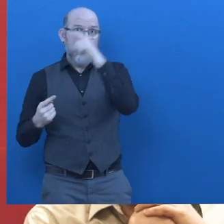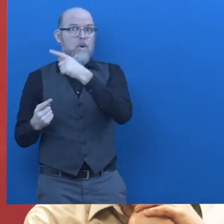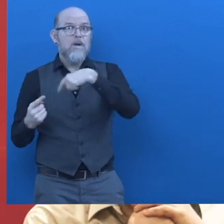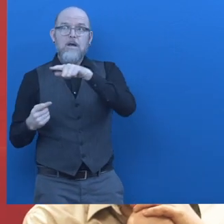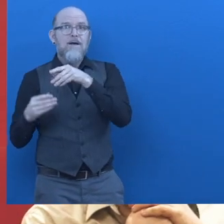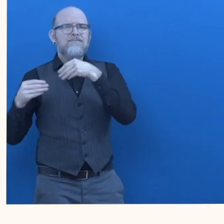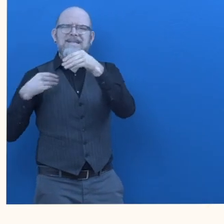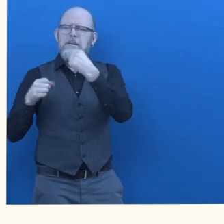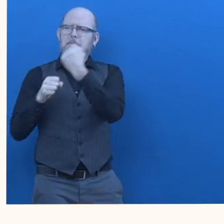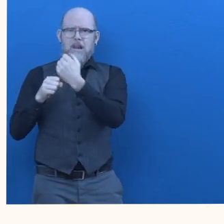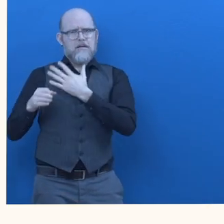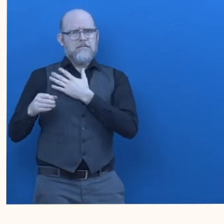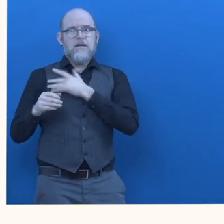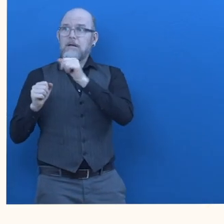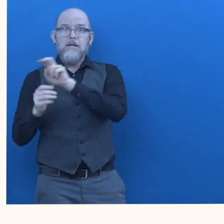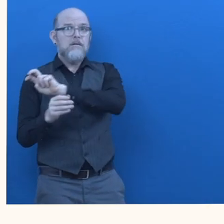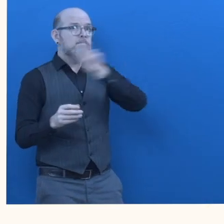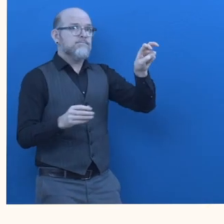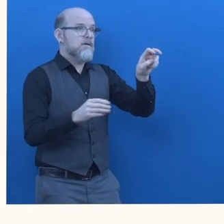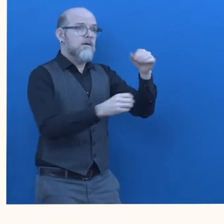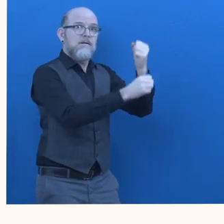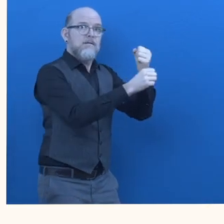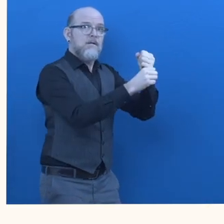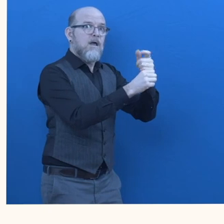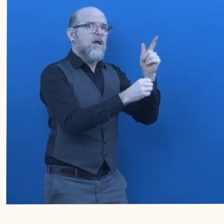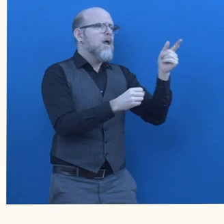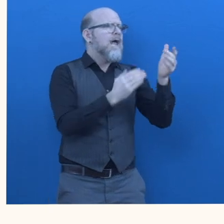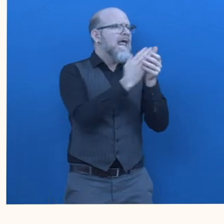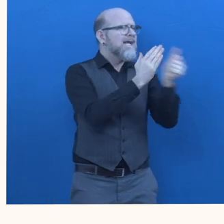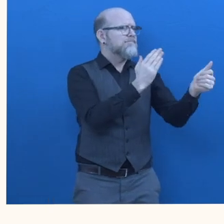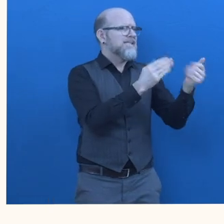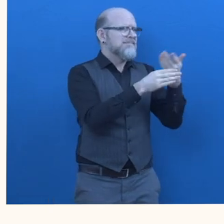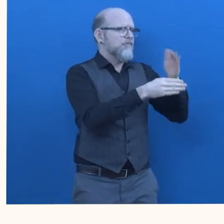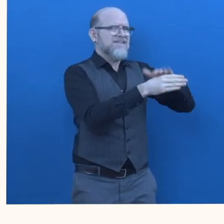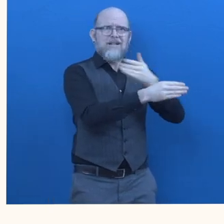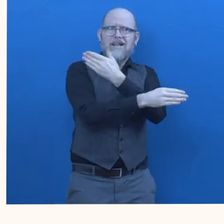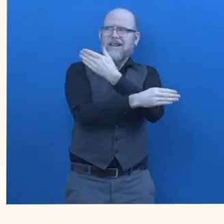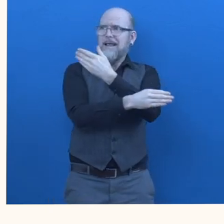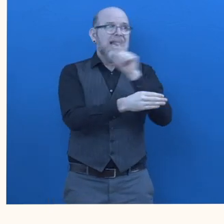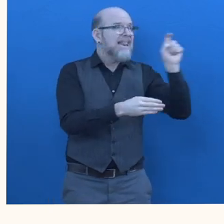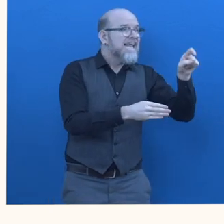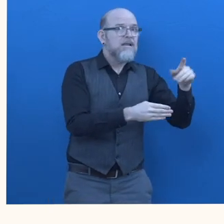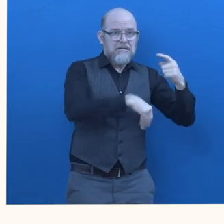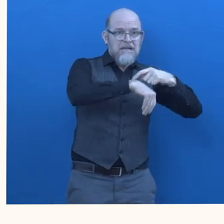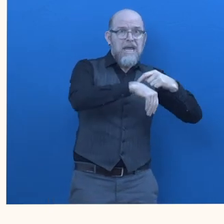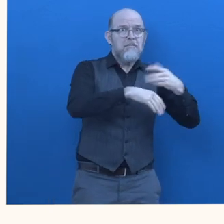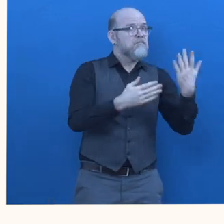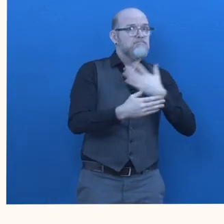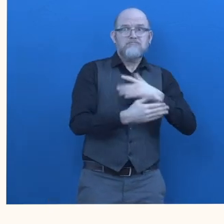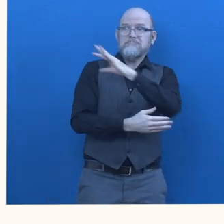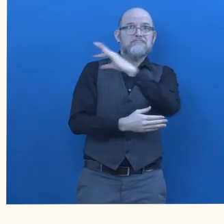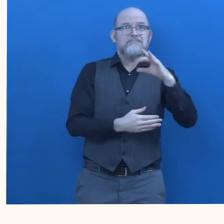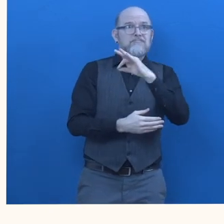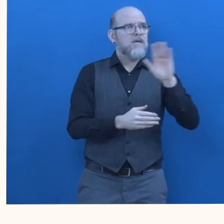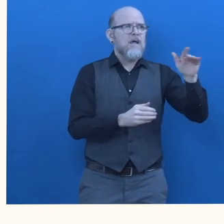companies fable is on-demand access to experts it's a true and trusted process to